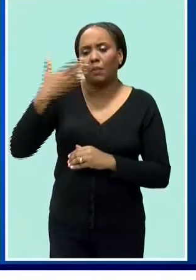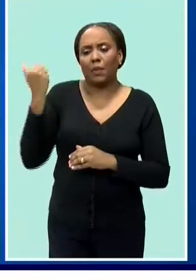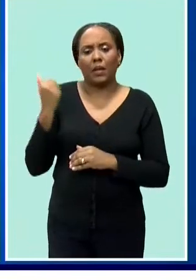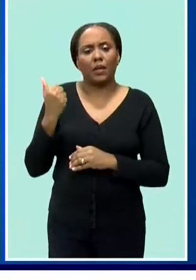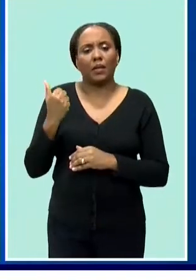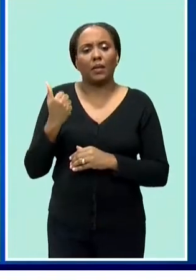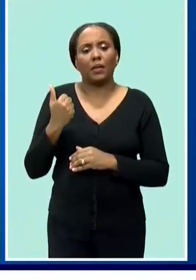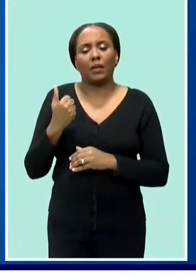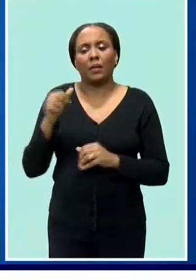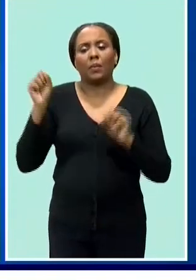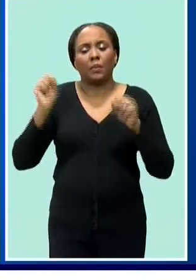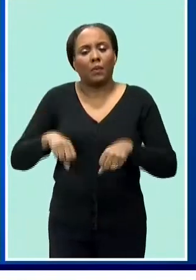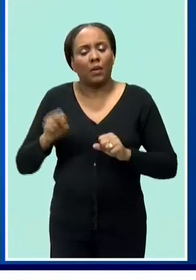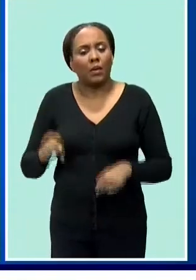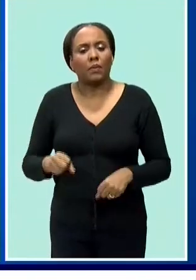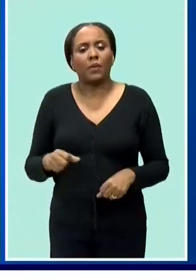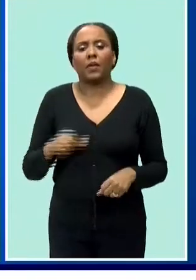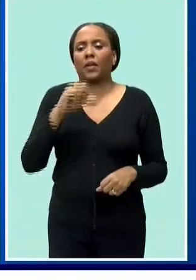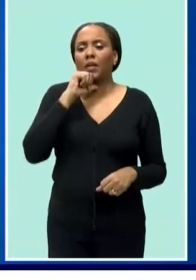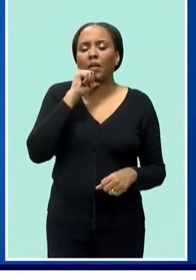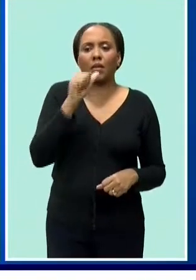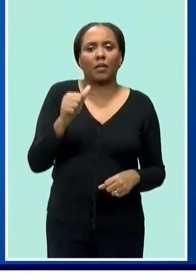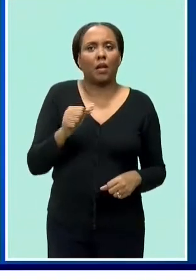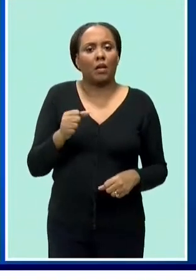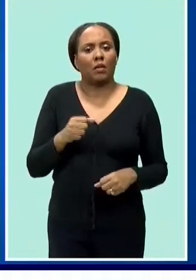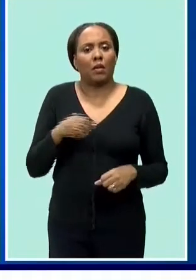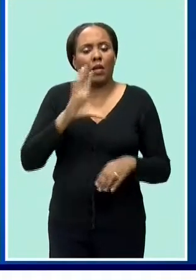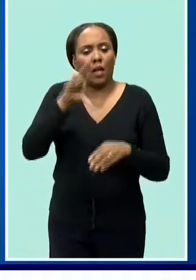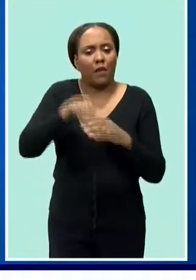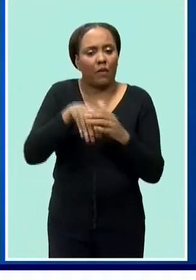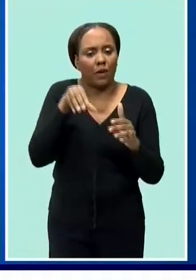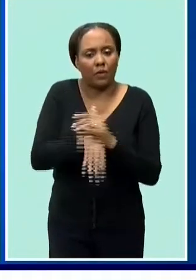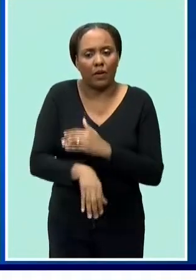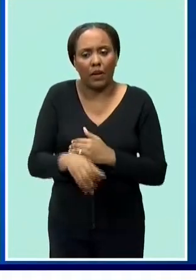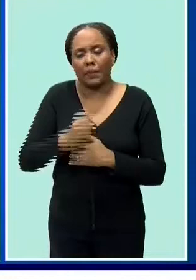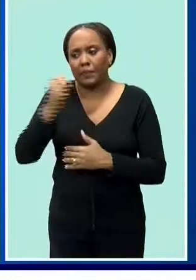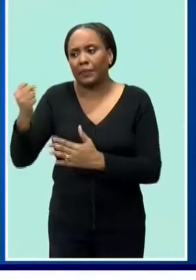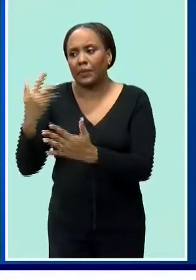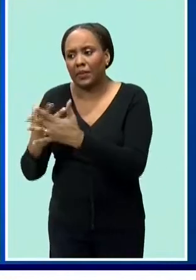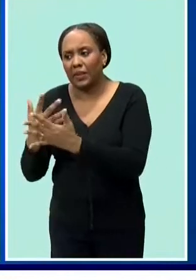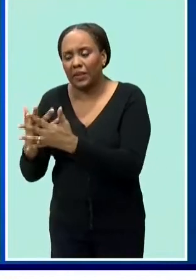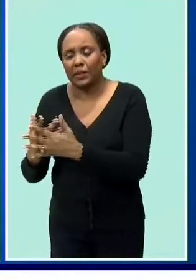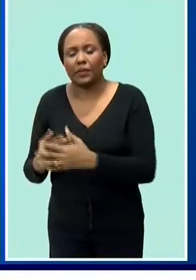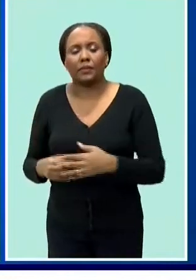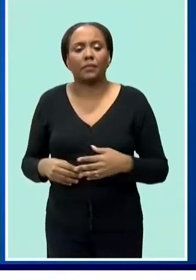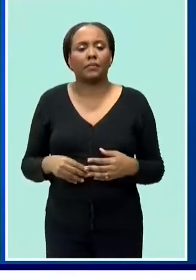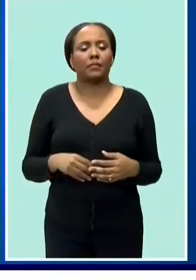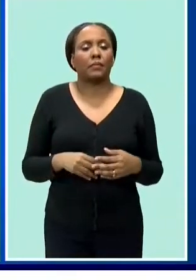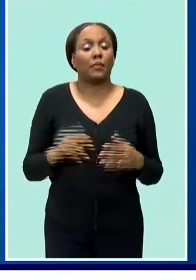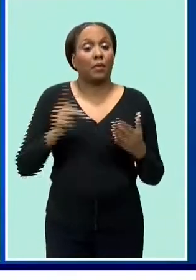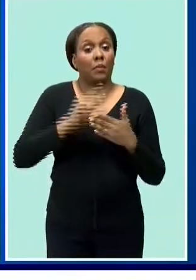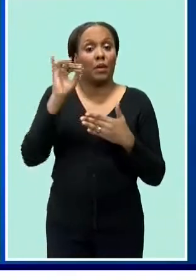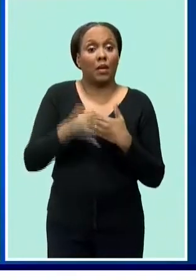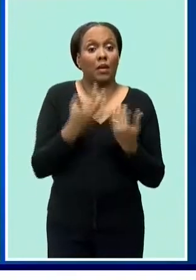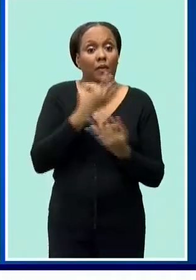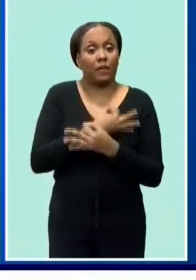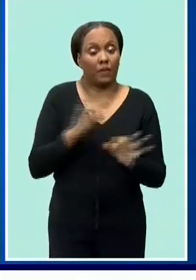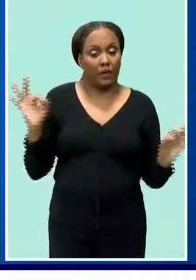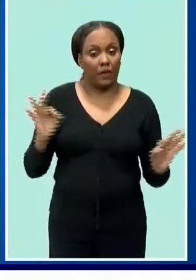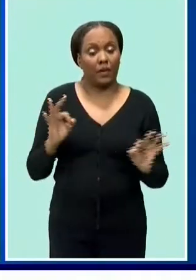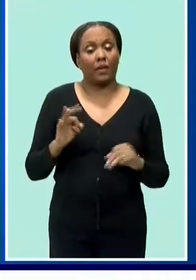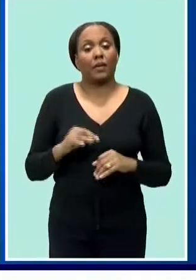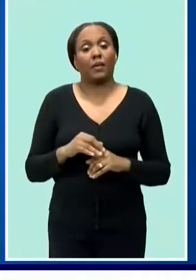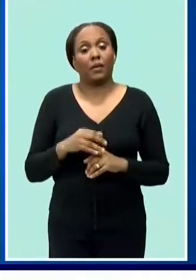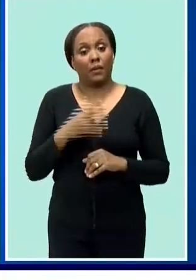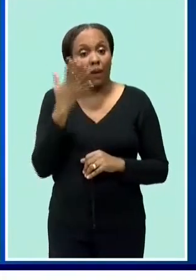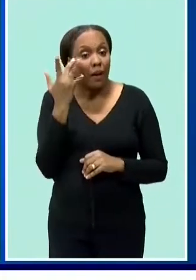pipeline from school to prison the clinic is free because the barbados community college has waived the rental fee for using